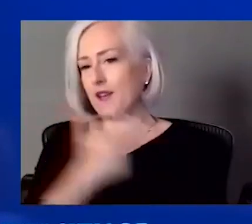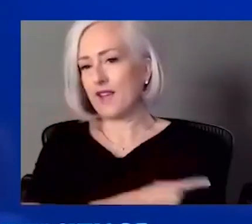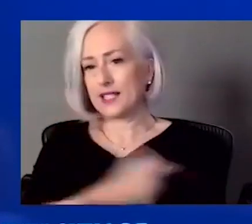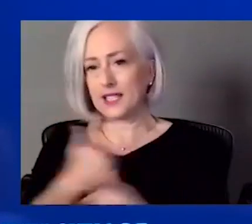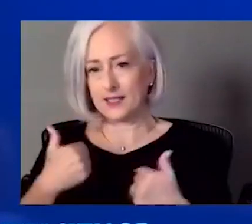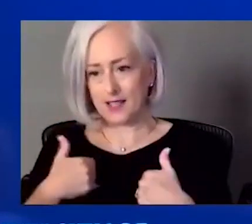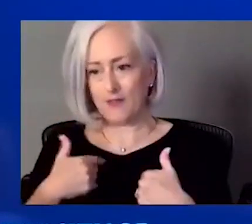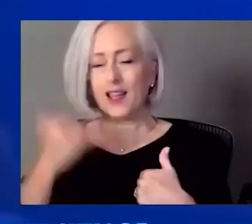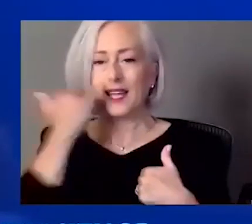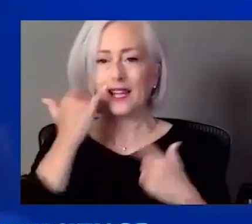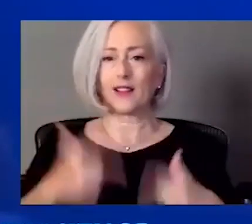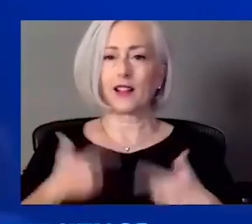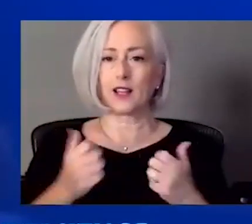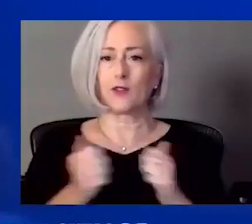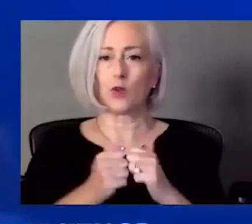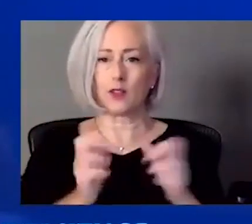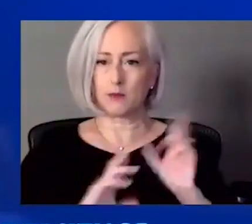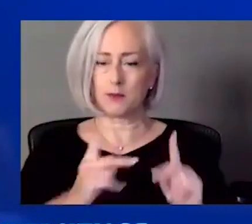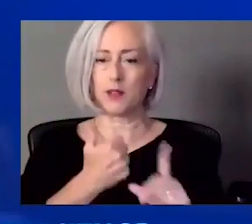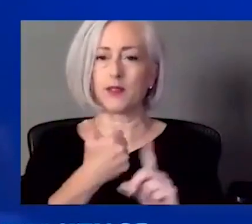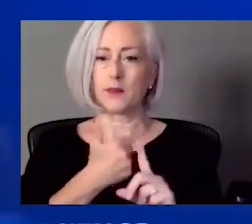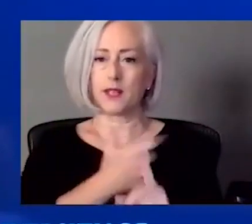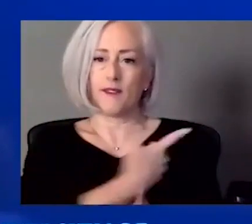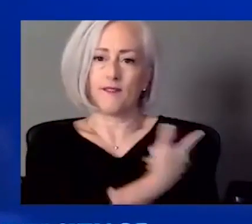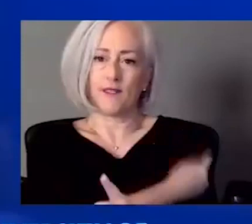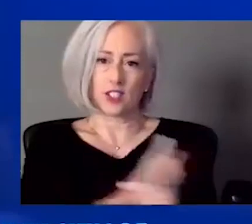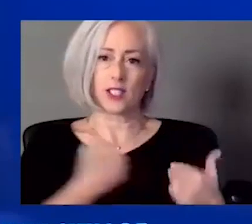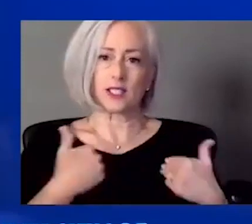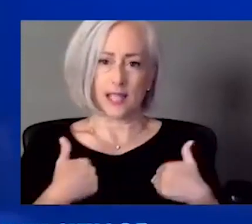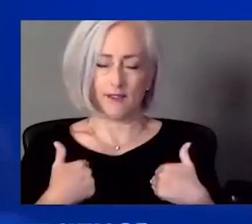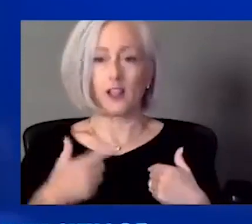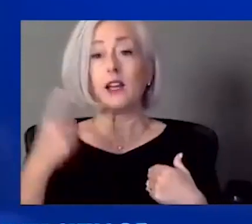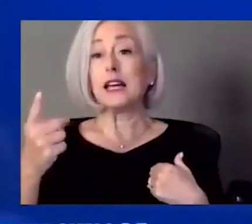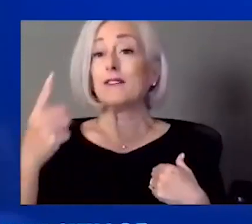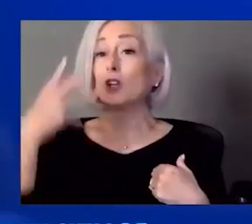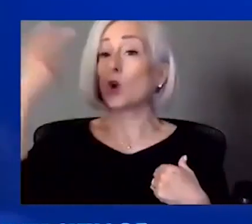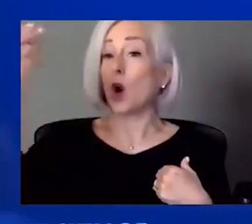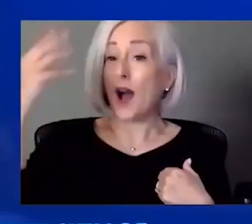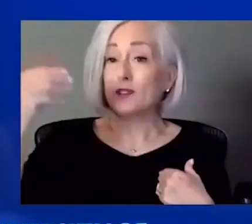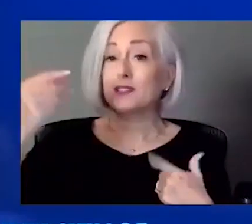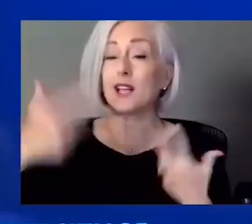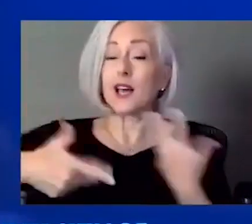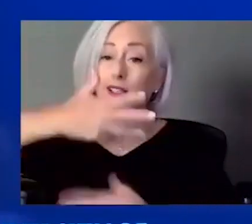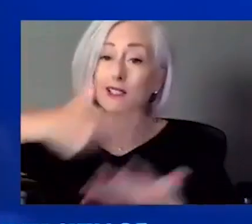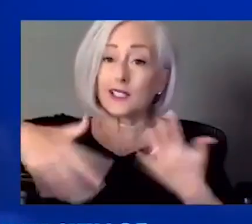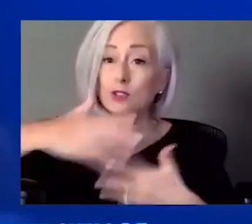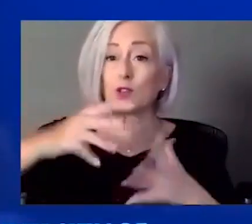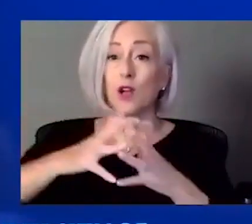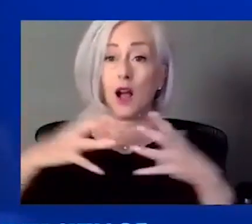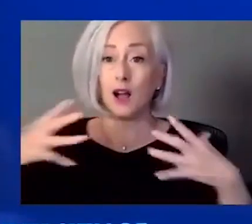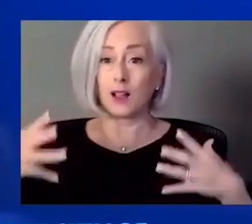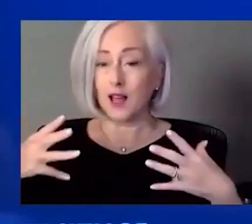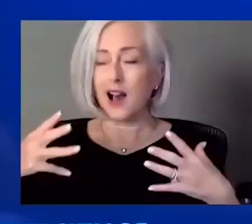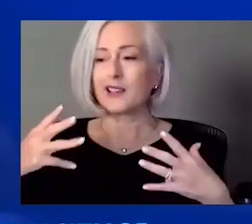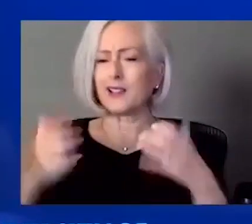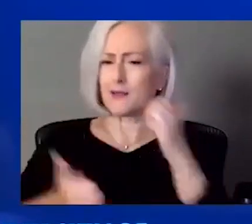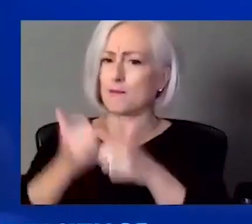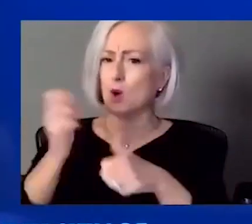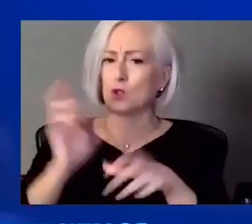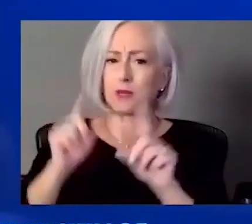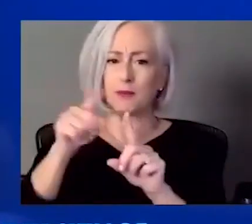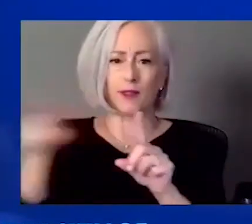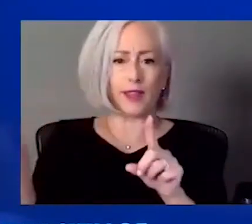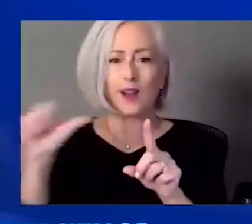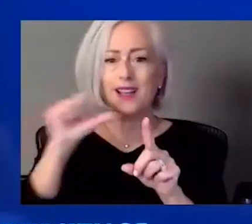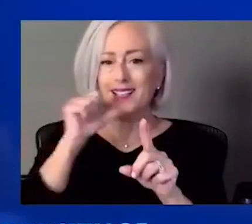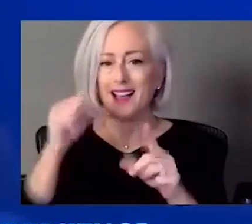events and you're indoors or doing those risky things, uh, and a majority of the people aren't vaccinated, uh, then certainly it can